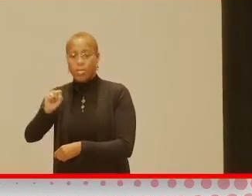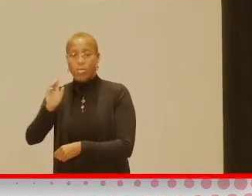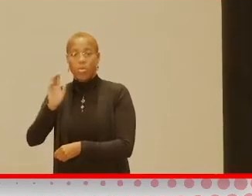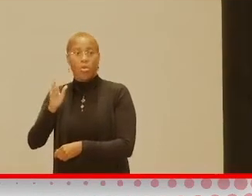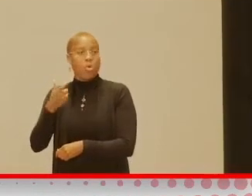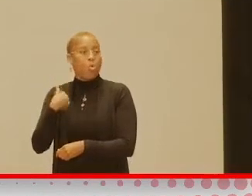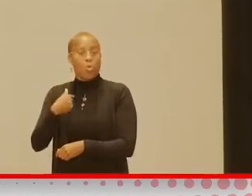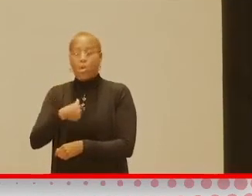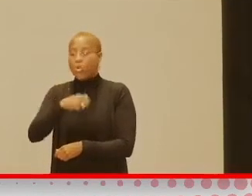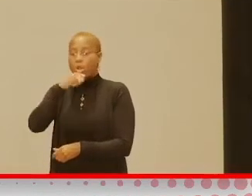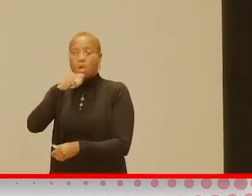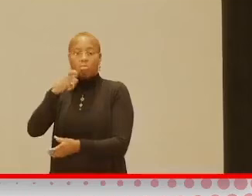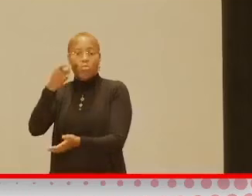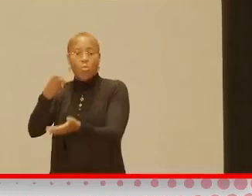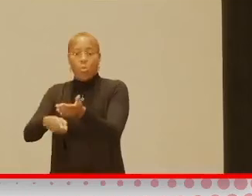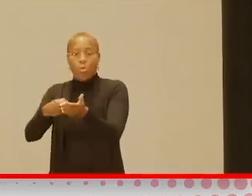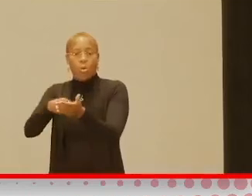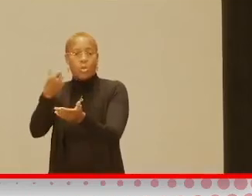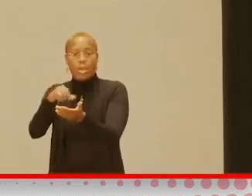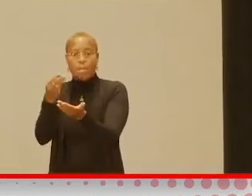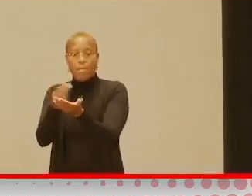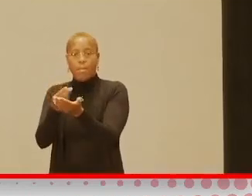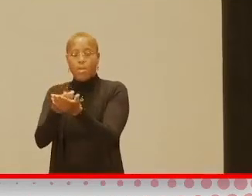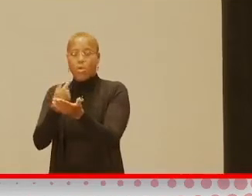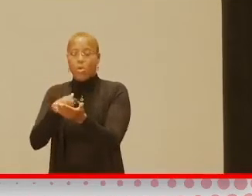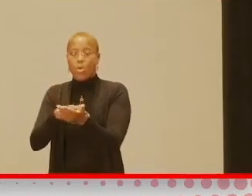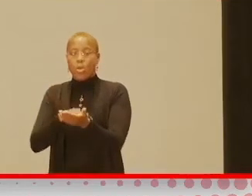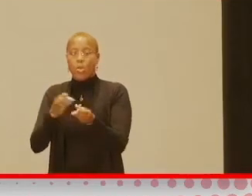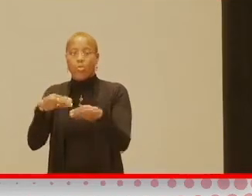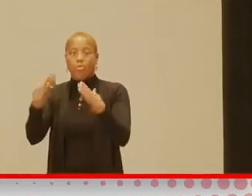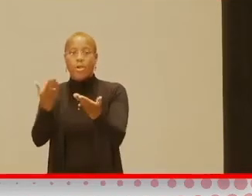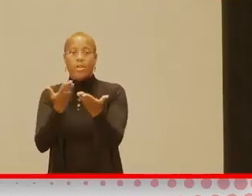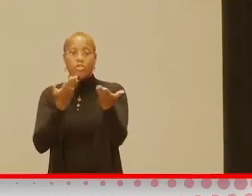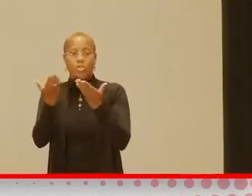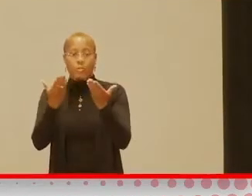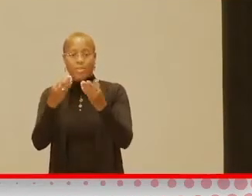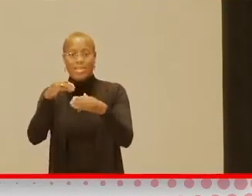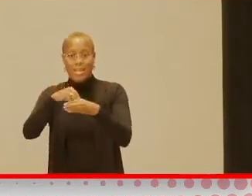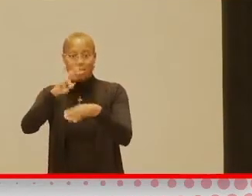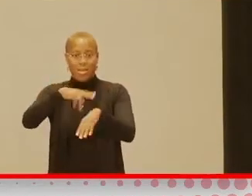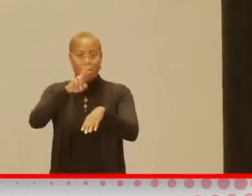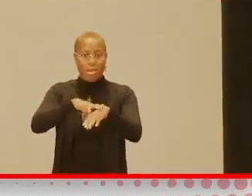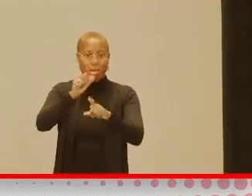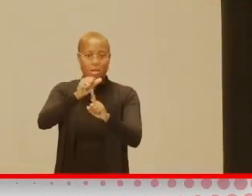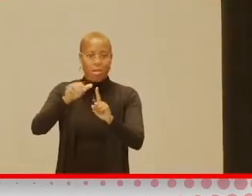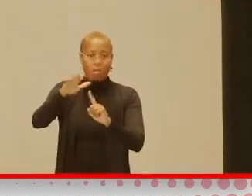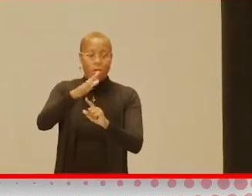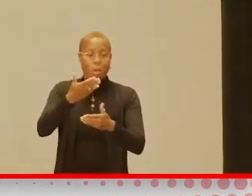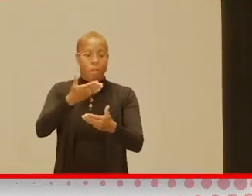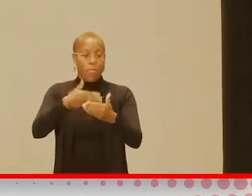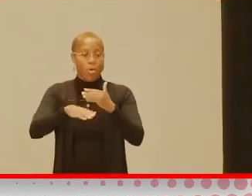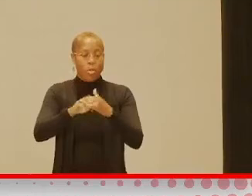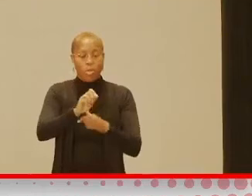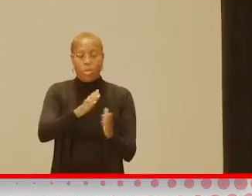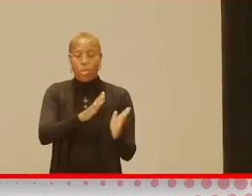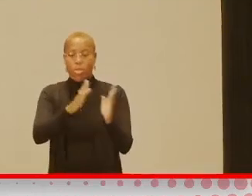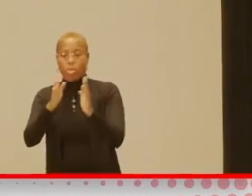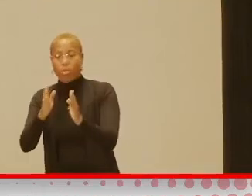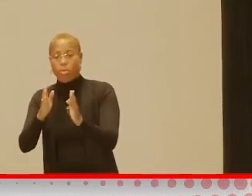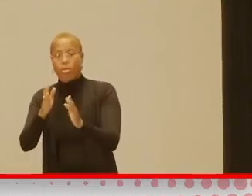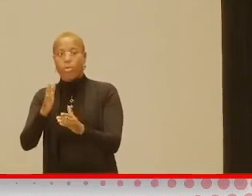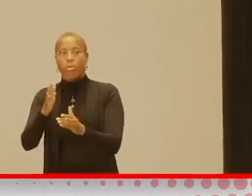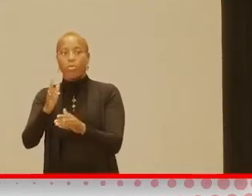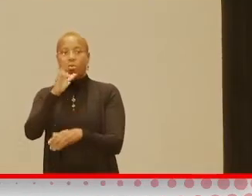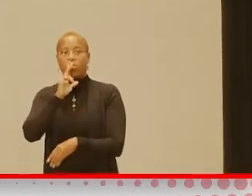cost families any money. So, we provide services in the natural environment, birth to three, and then we help to transition children